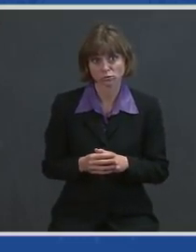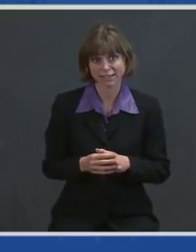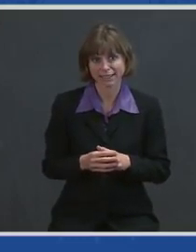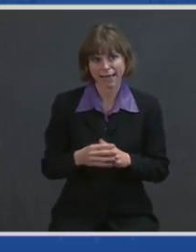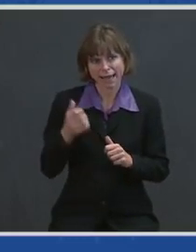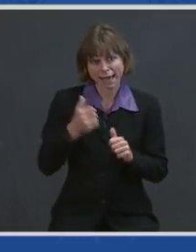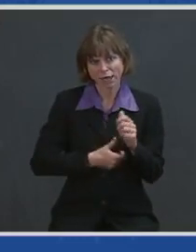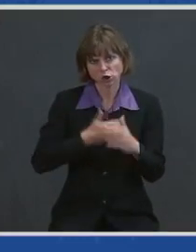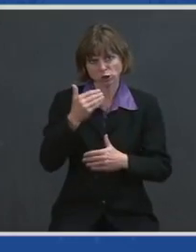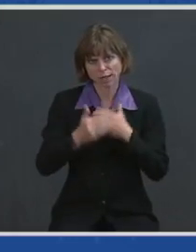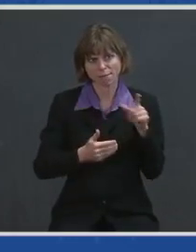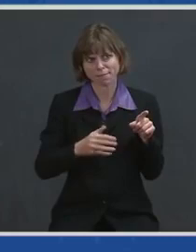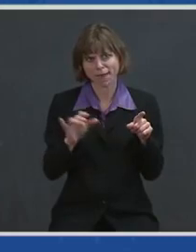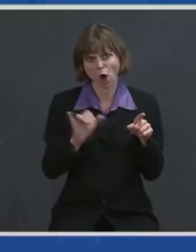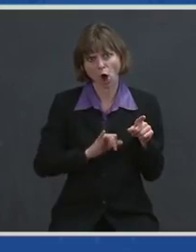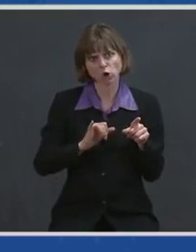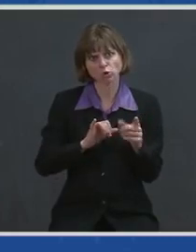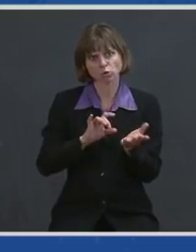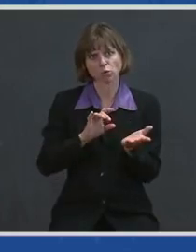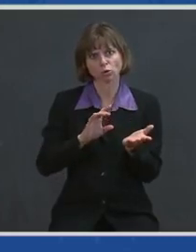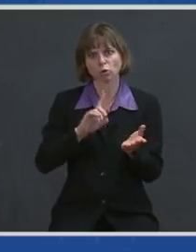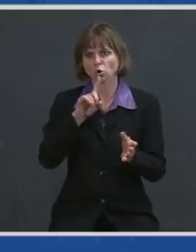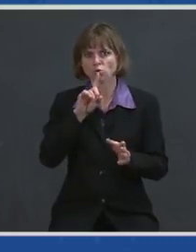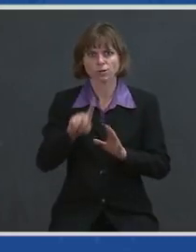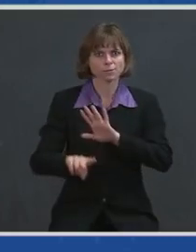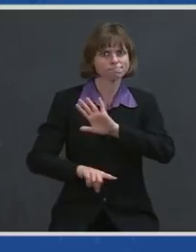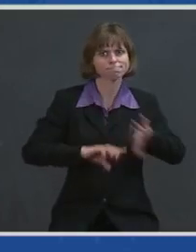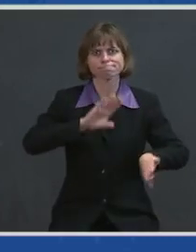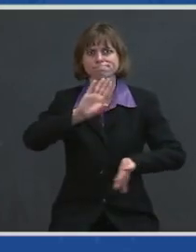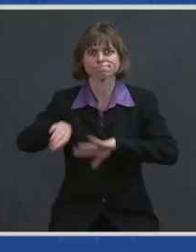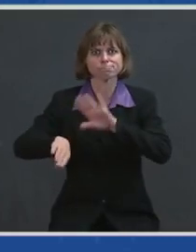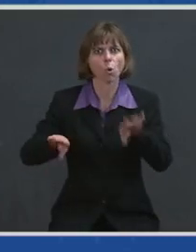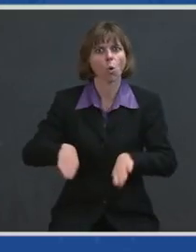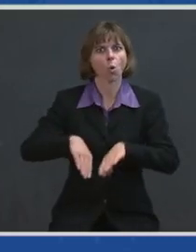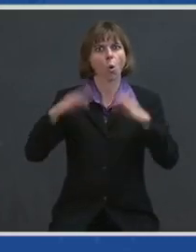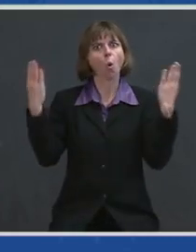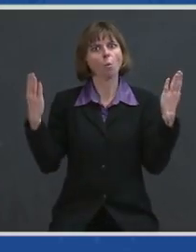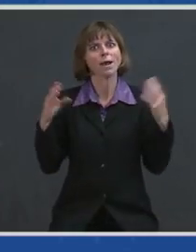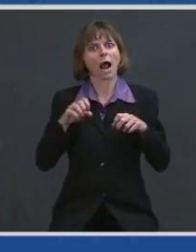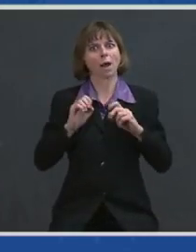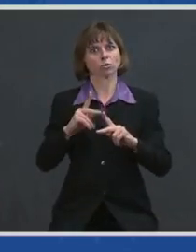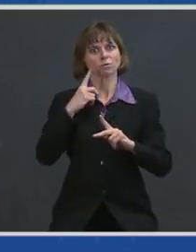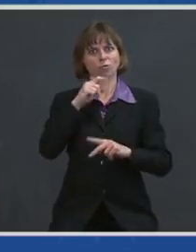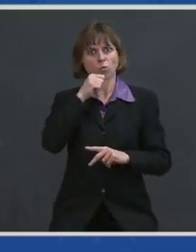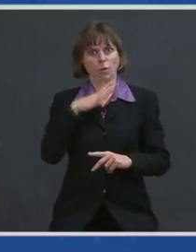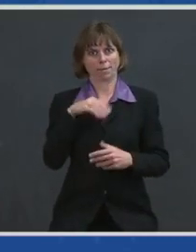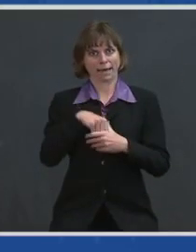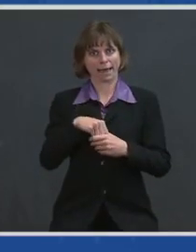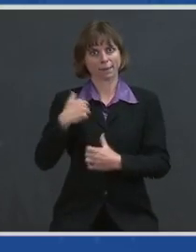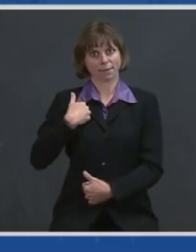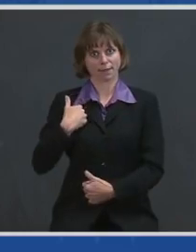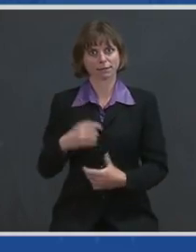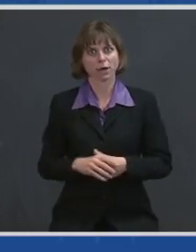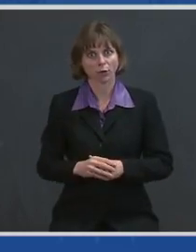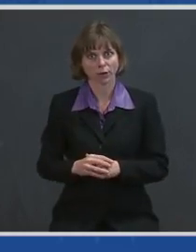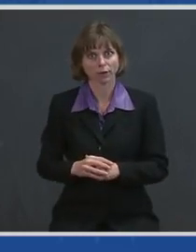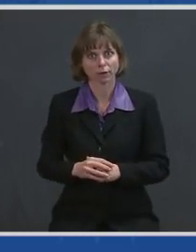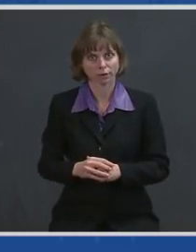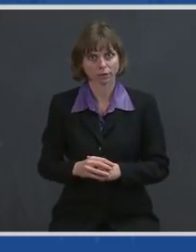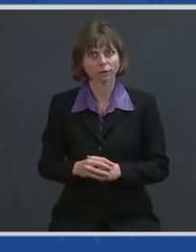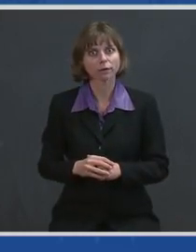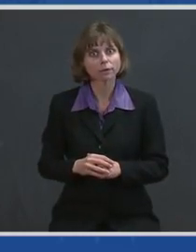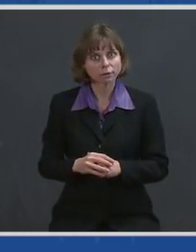they've also helped push open the doors of opportunity to women in our military. Blazing the trail